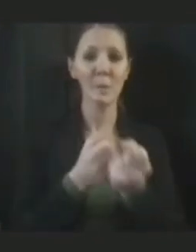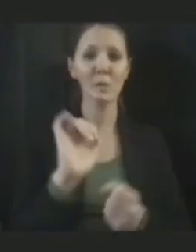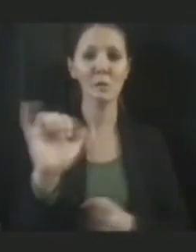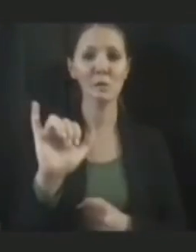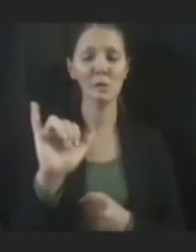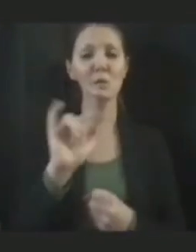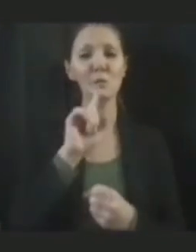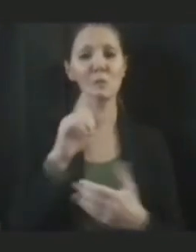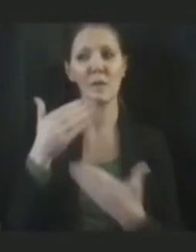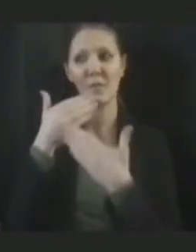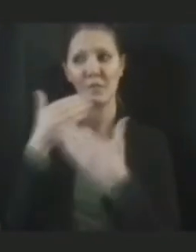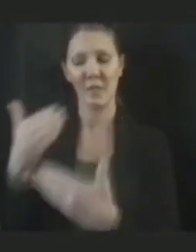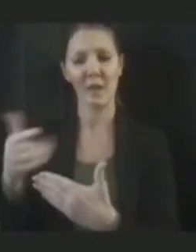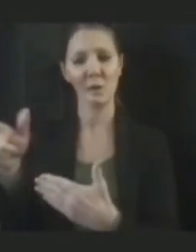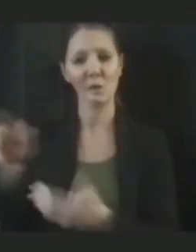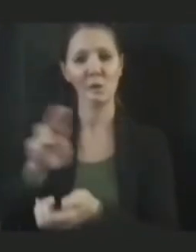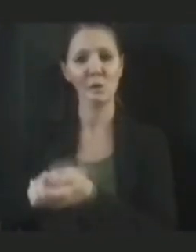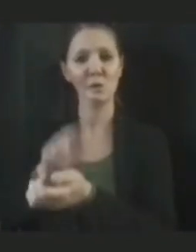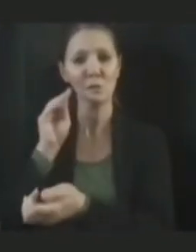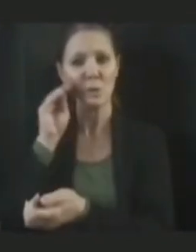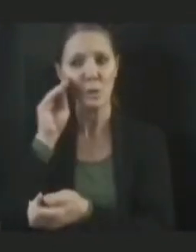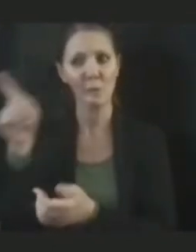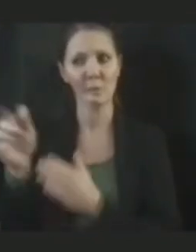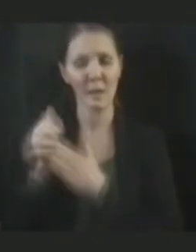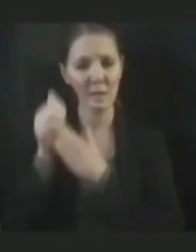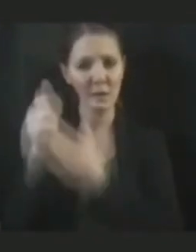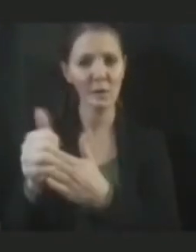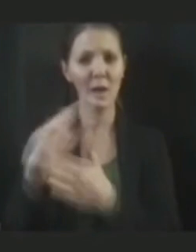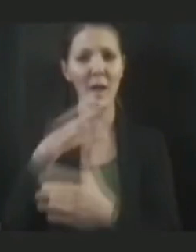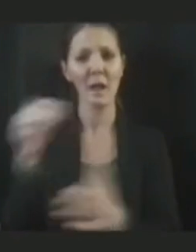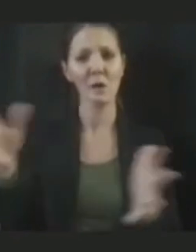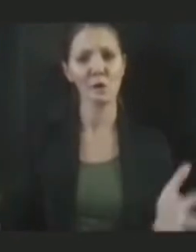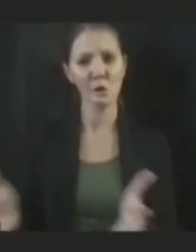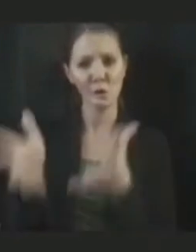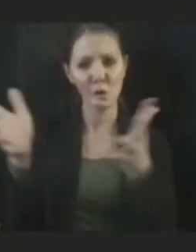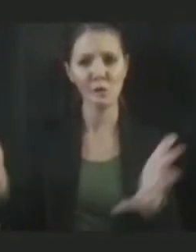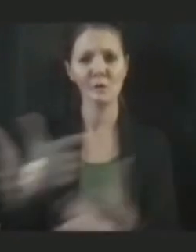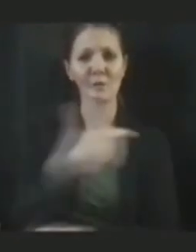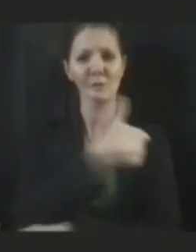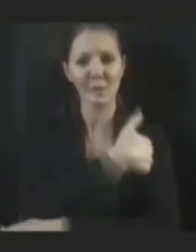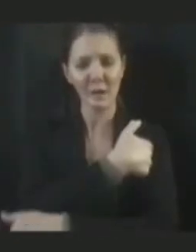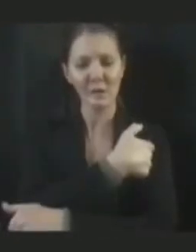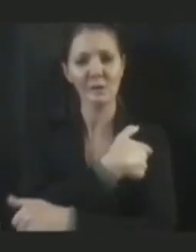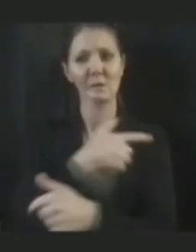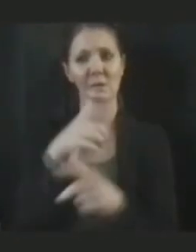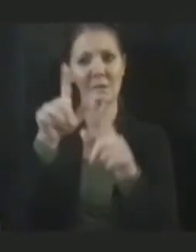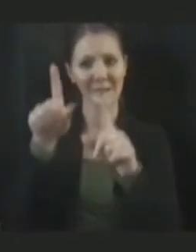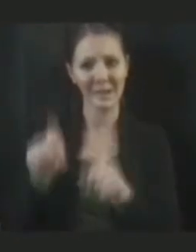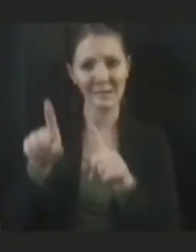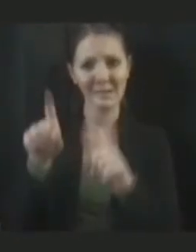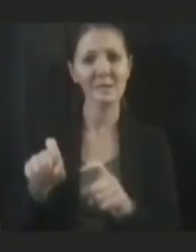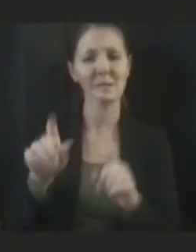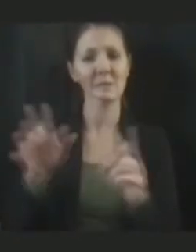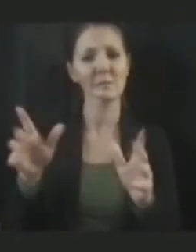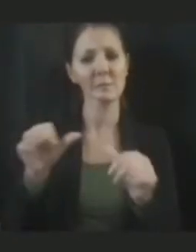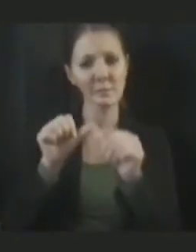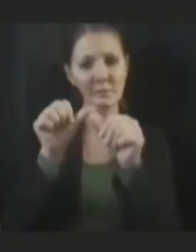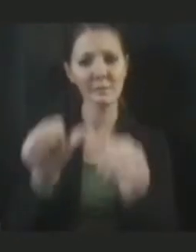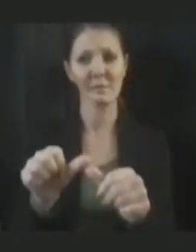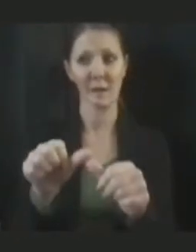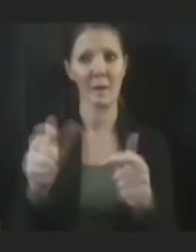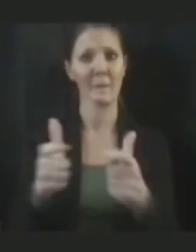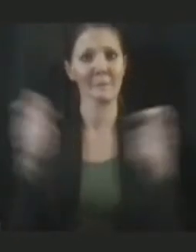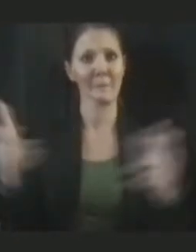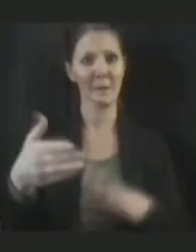leadership and to encourage vaccination and supporting the vaccination and testing effort. It's made a tremendous